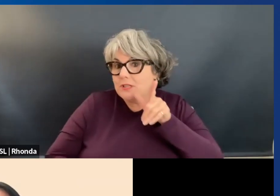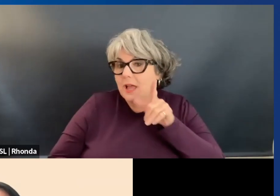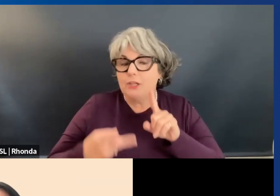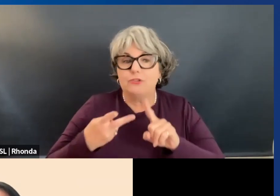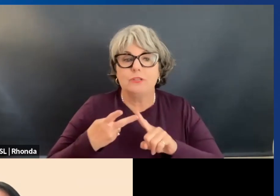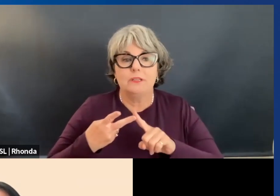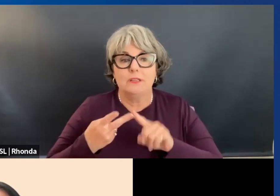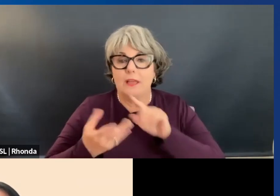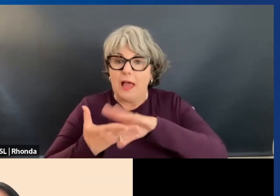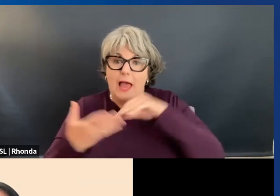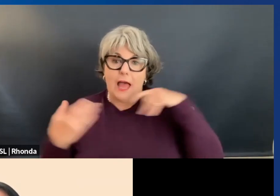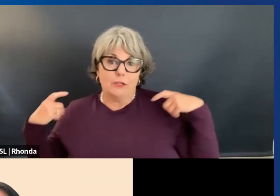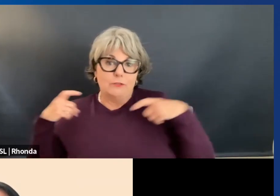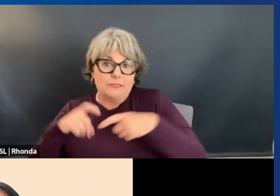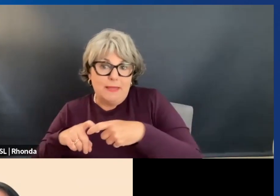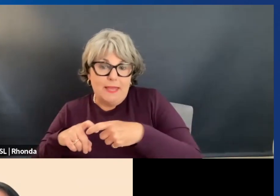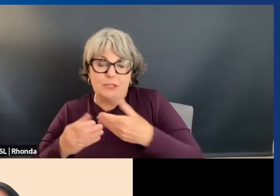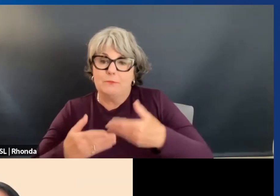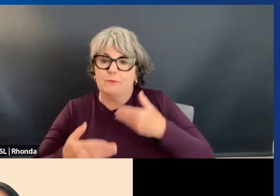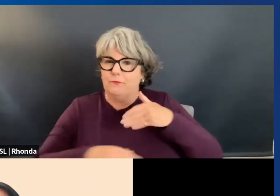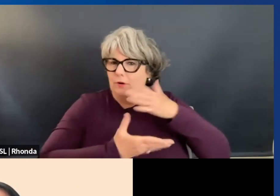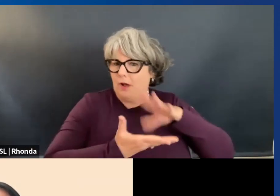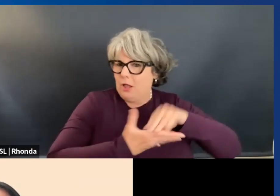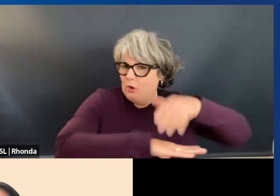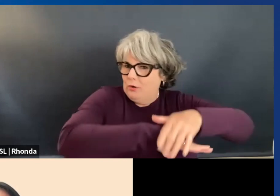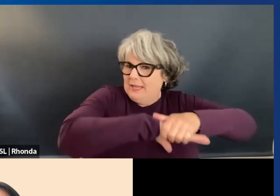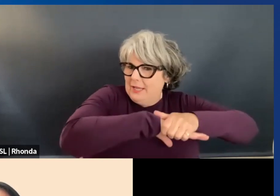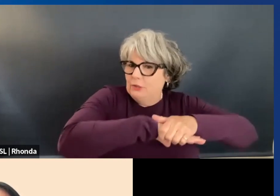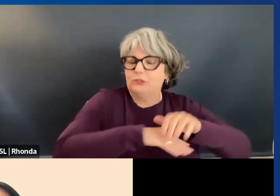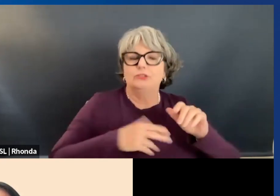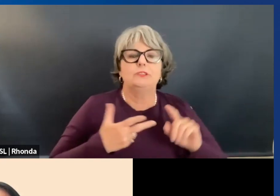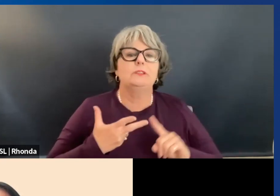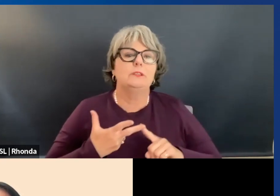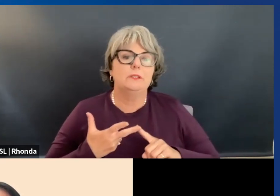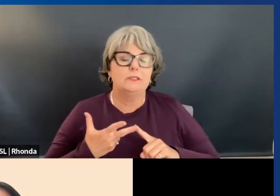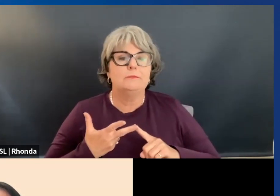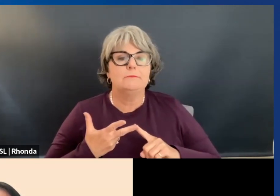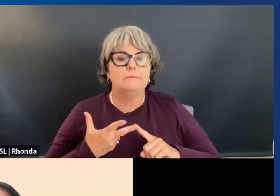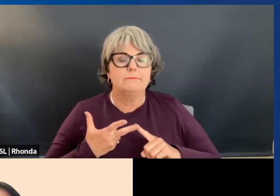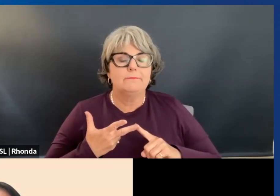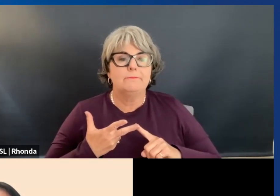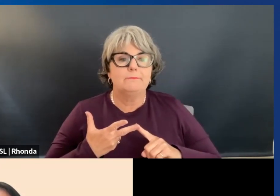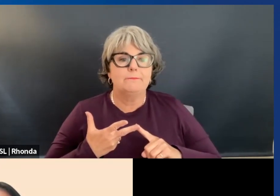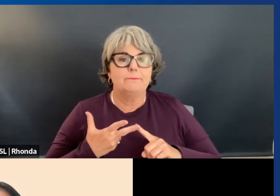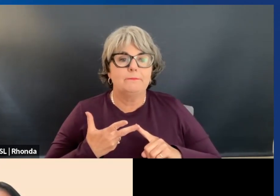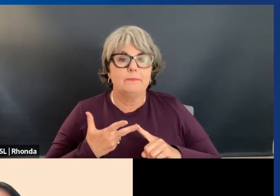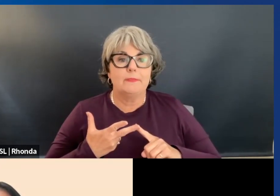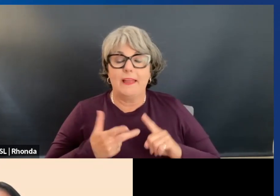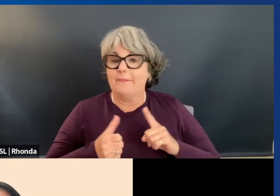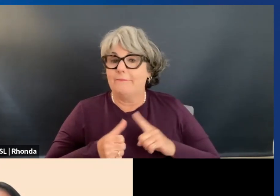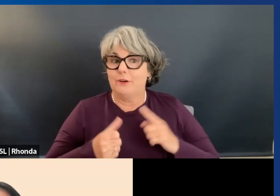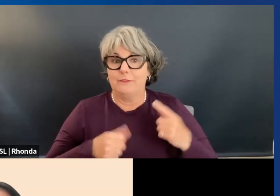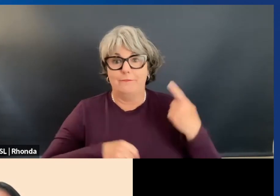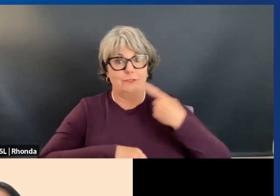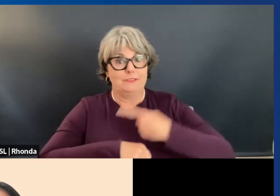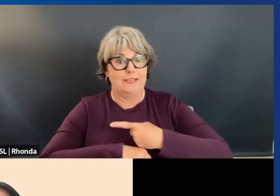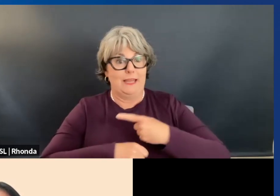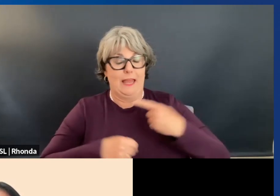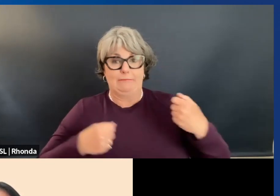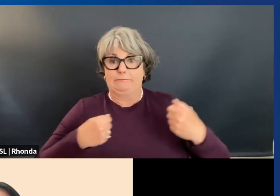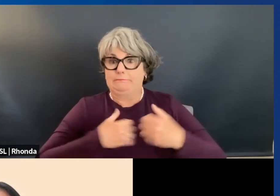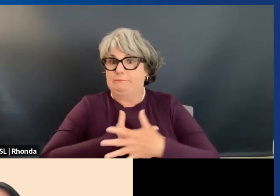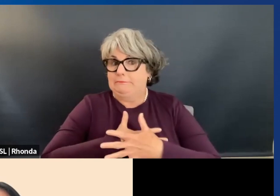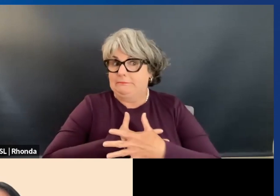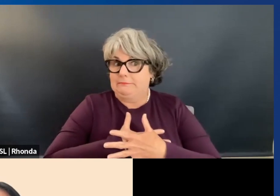I came in learning Spanish before I learned English. So, you know, it wasn't, I was afraid of school. My first day of school, I had to go home early.